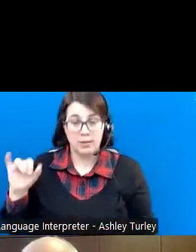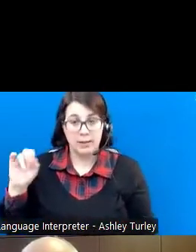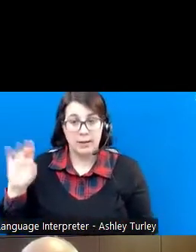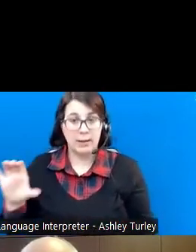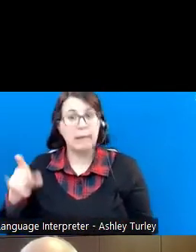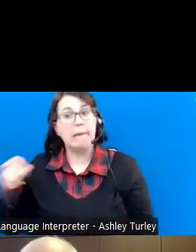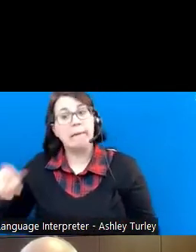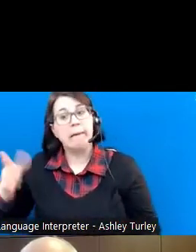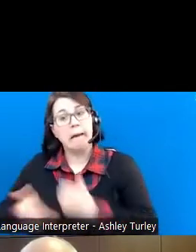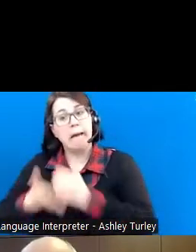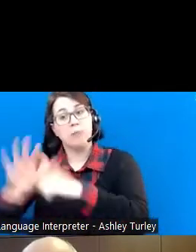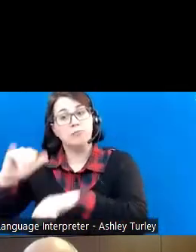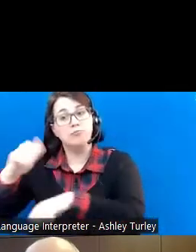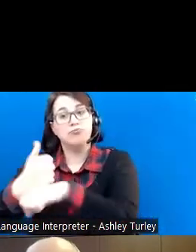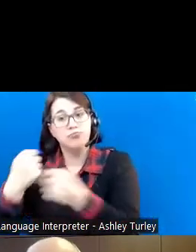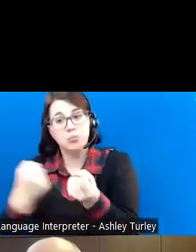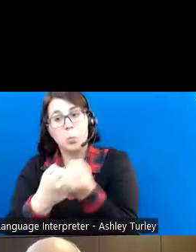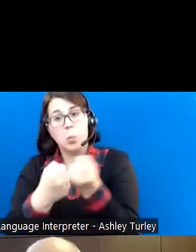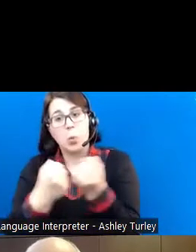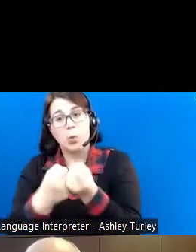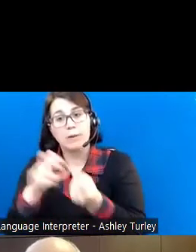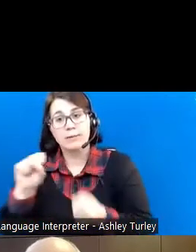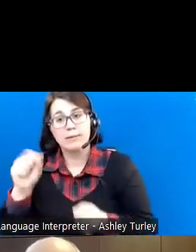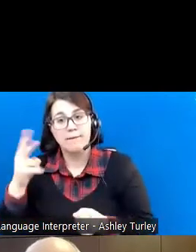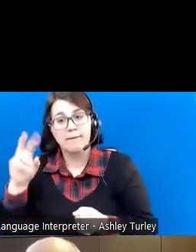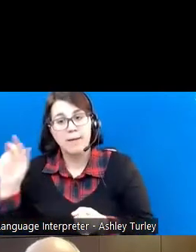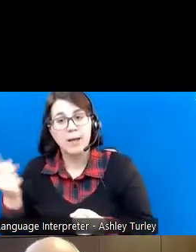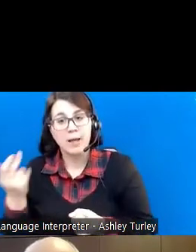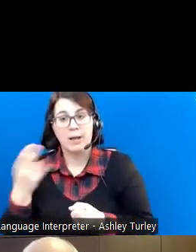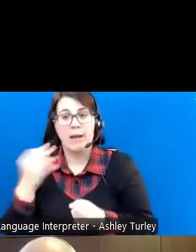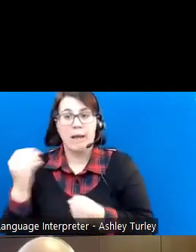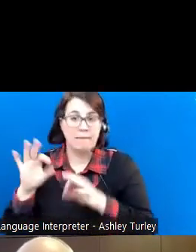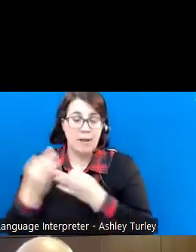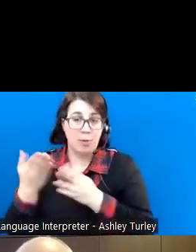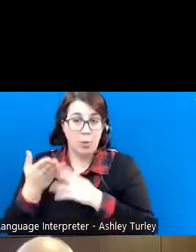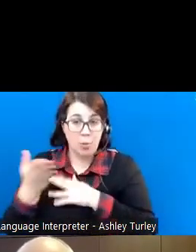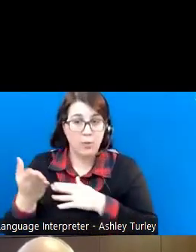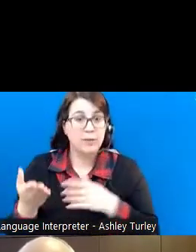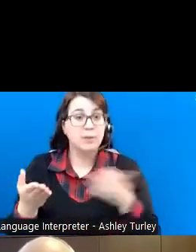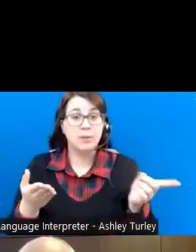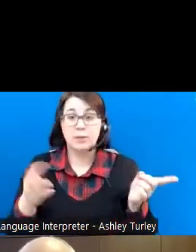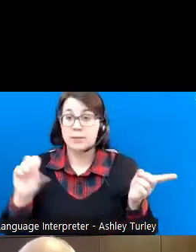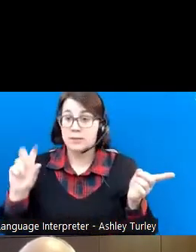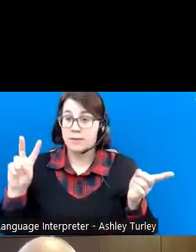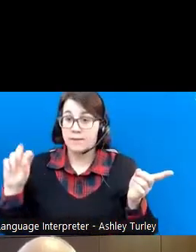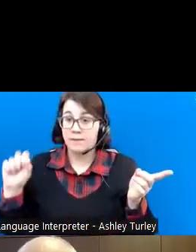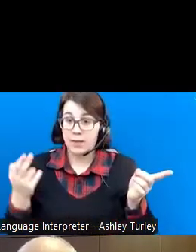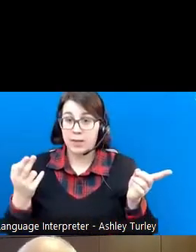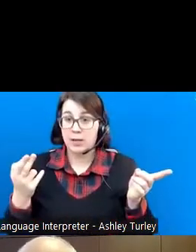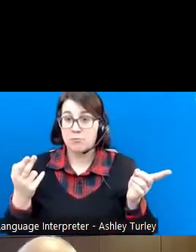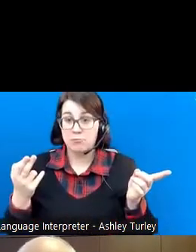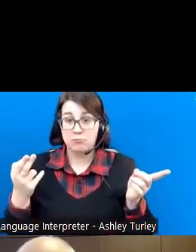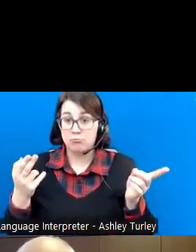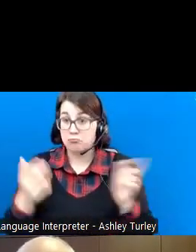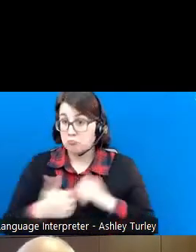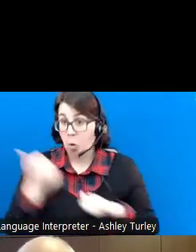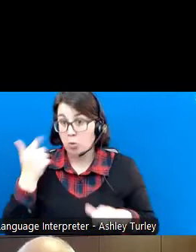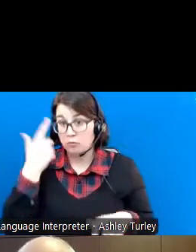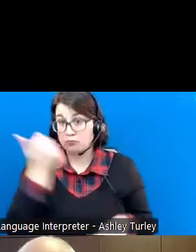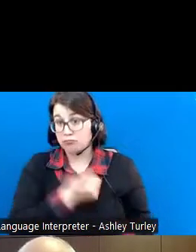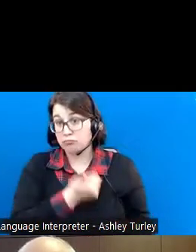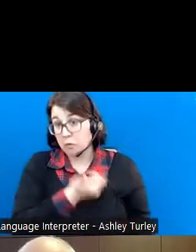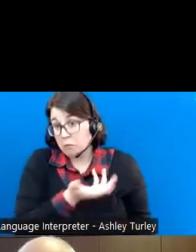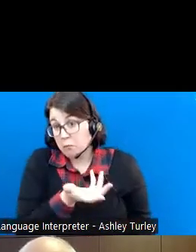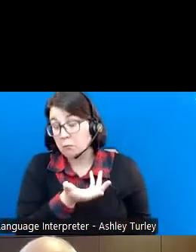support Savannah and her family through this. But Savannah did most of it on her own. I mean,